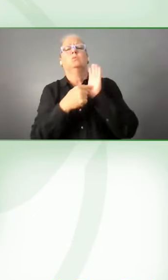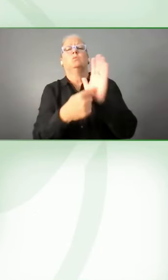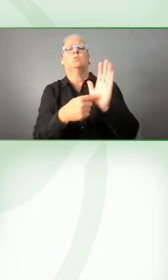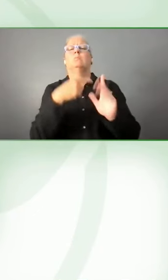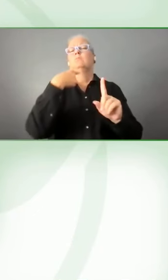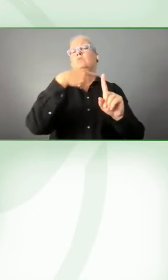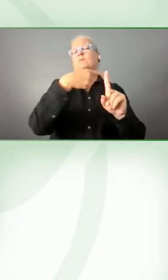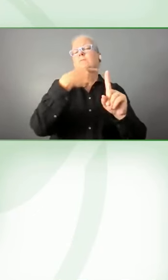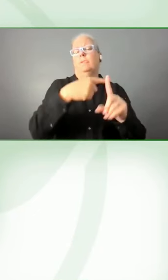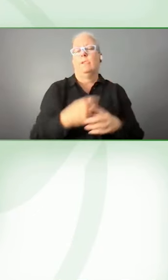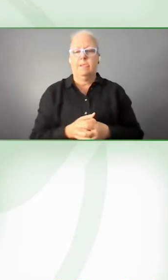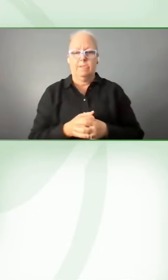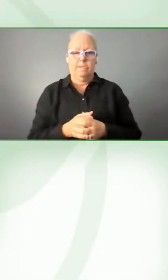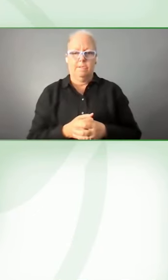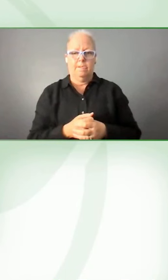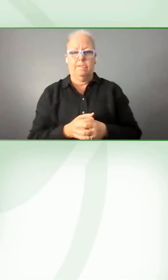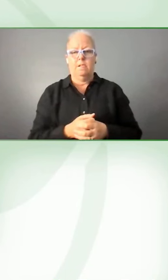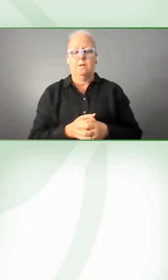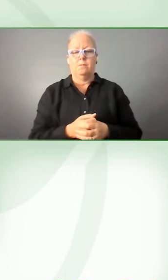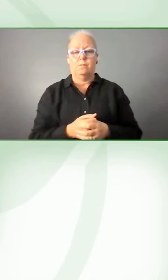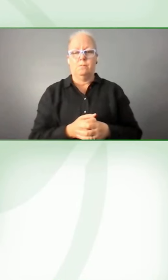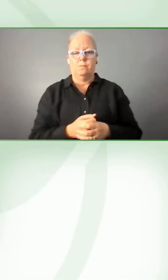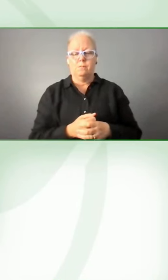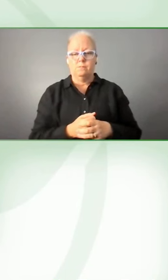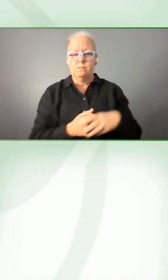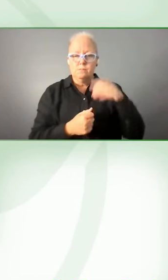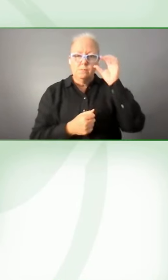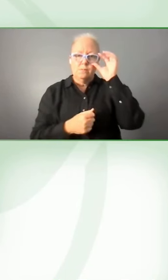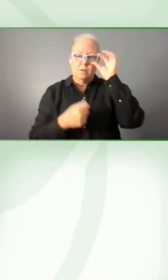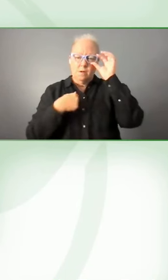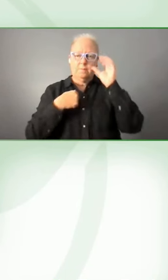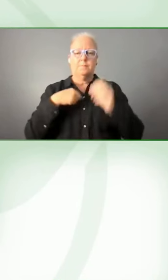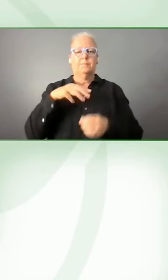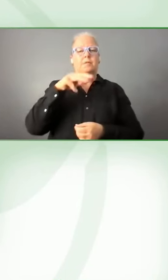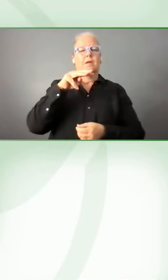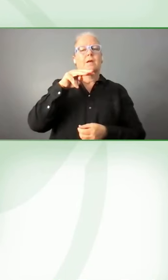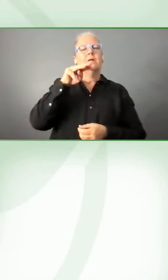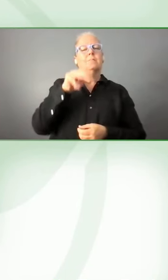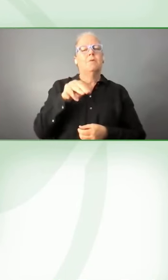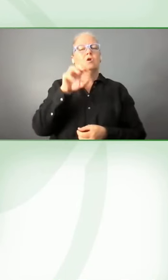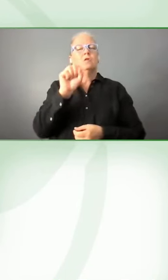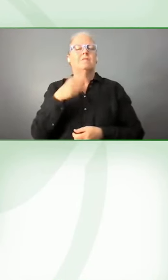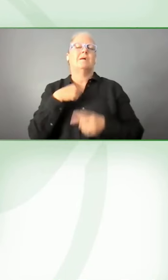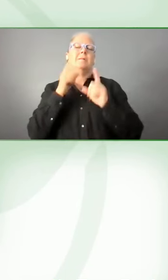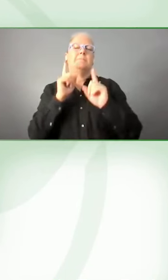So I am from Microsoft, so I have to ask some questions about the technology itself.